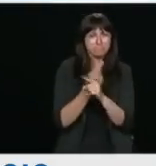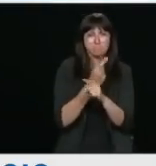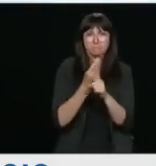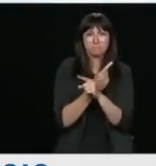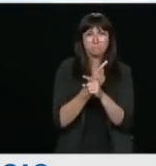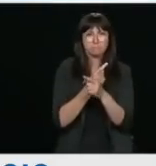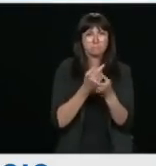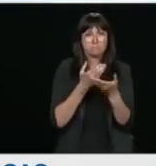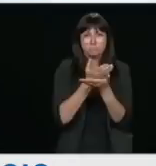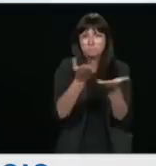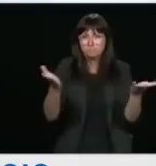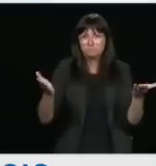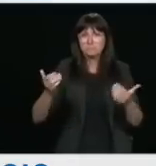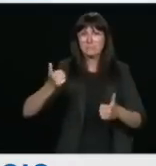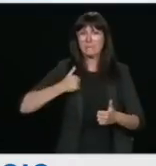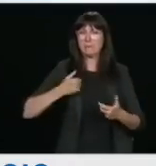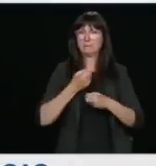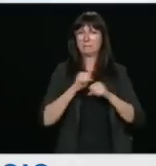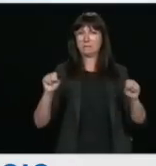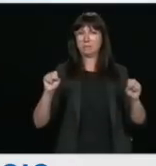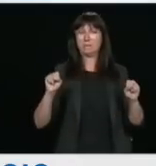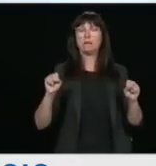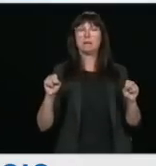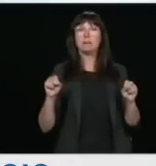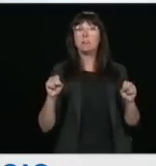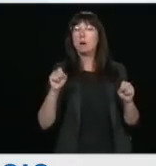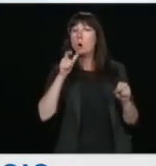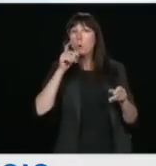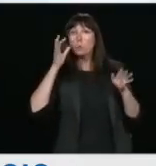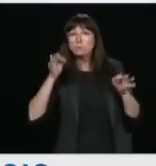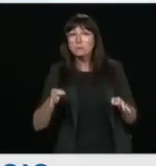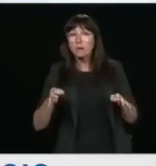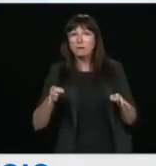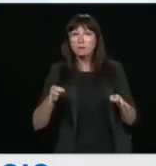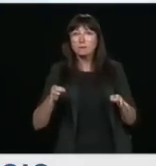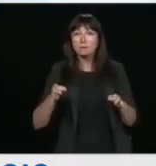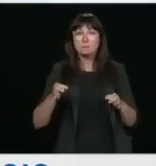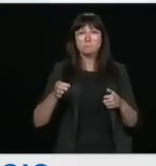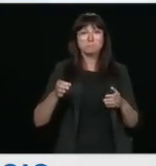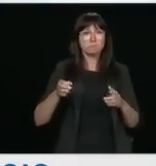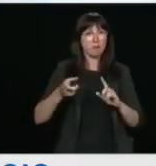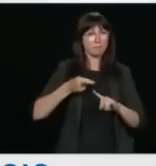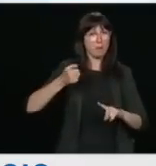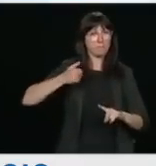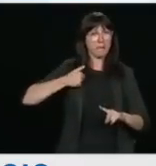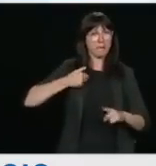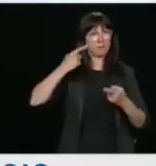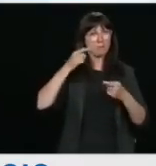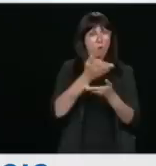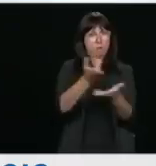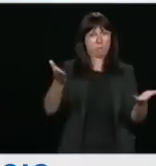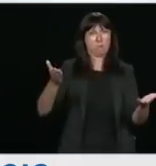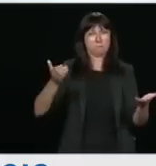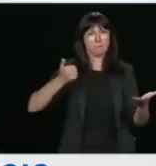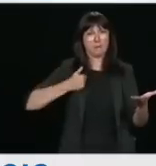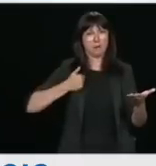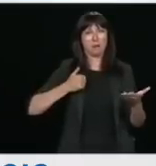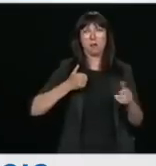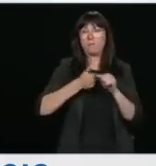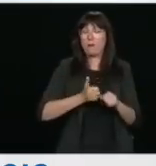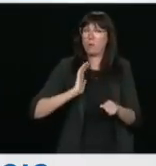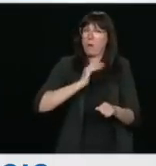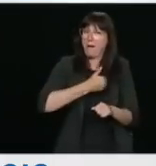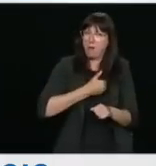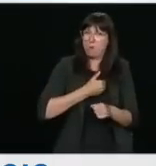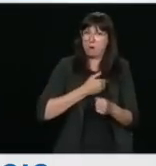that's a decision that will be made by Canada for Canadians and not on anyone else's schedule but ours, but we will always act in the best